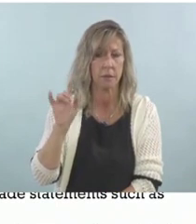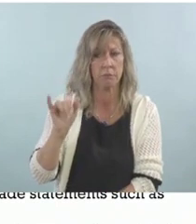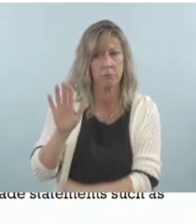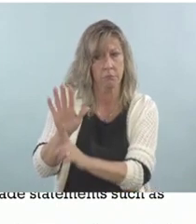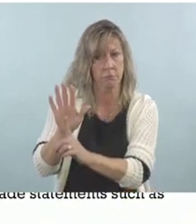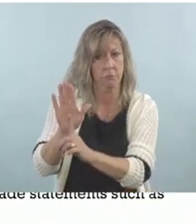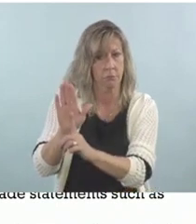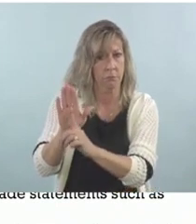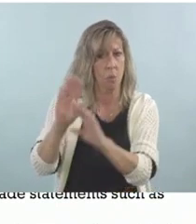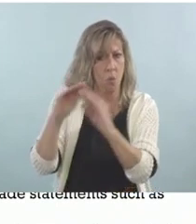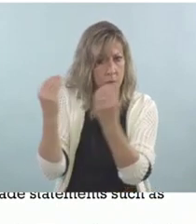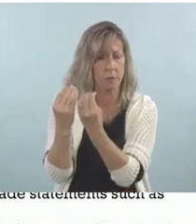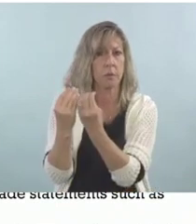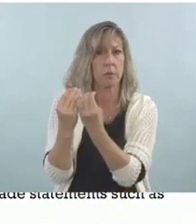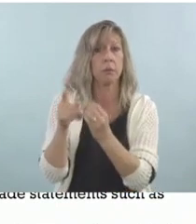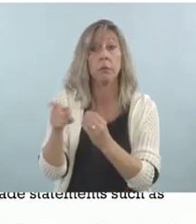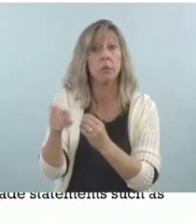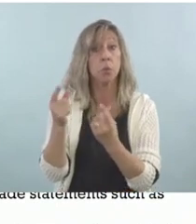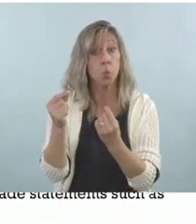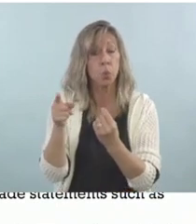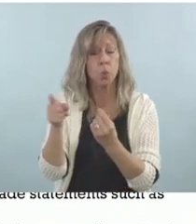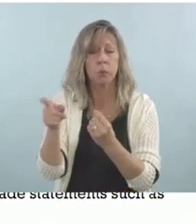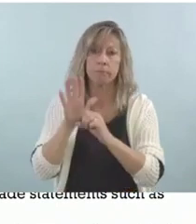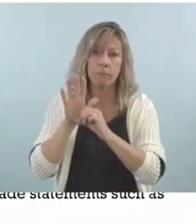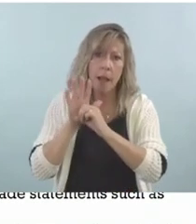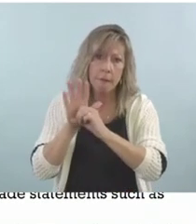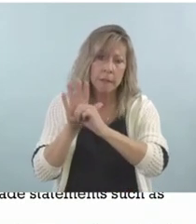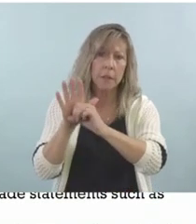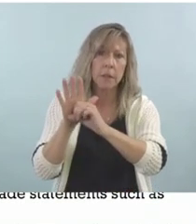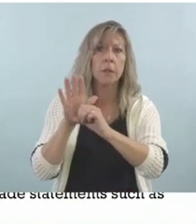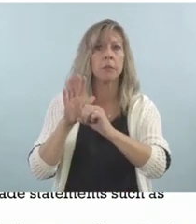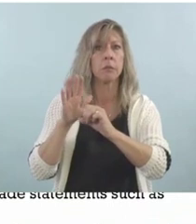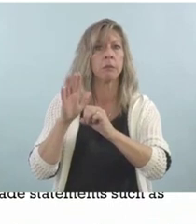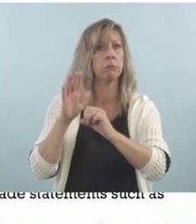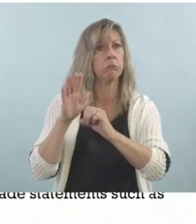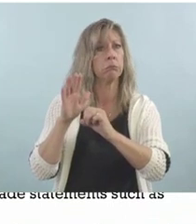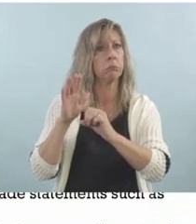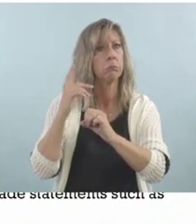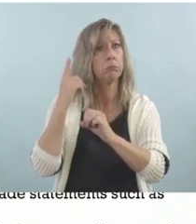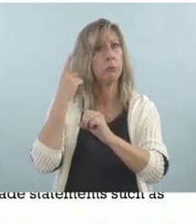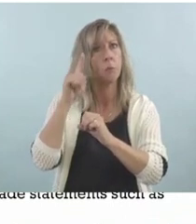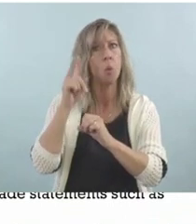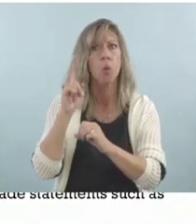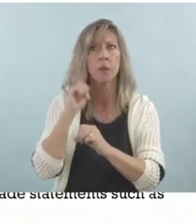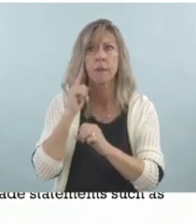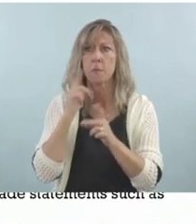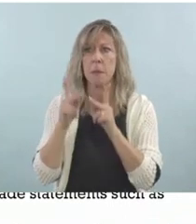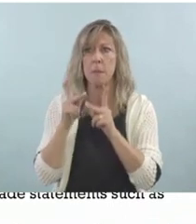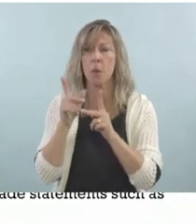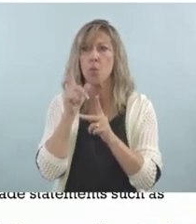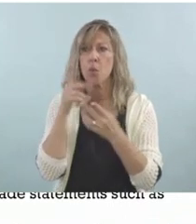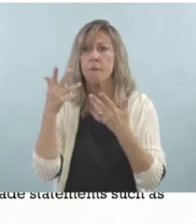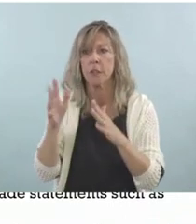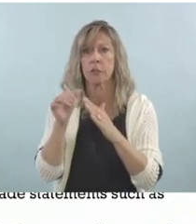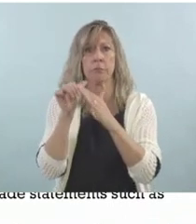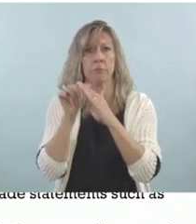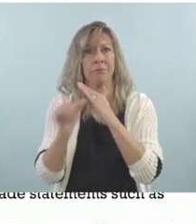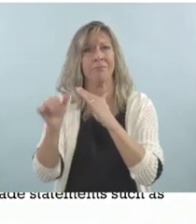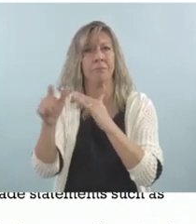HERD is an advocacy group for deaf people who are involved in the criminal justice system.